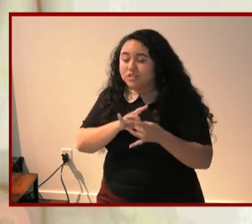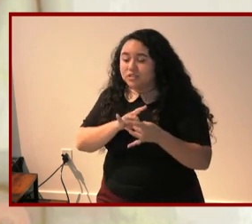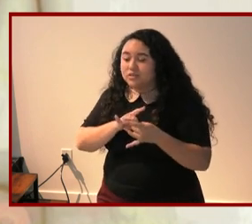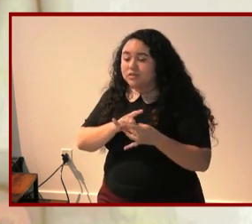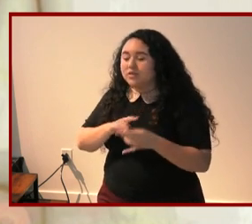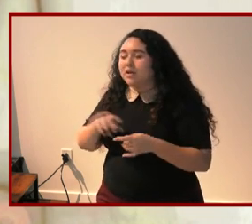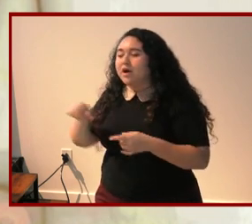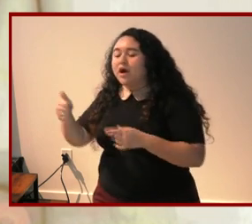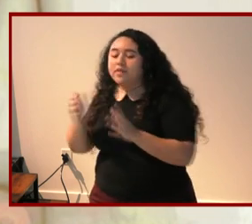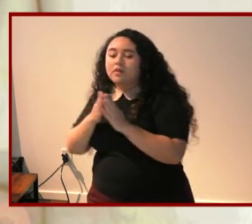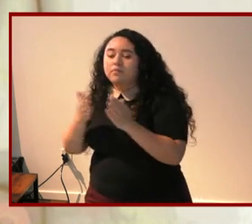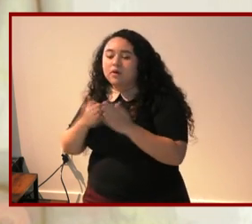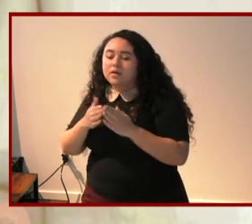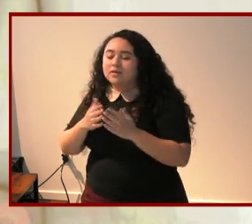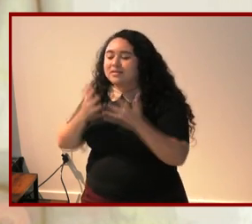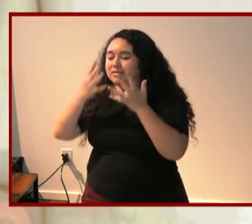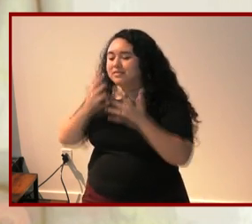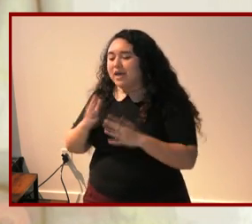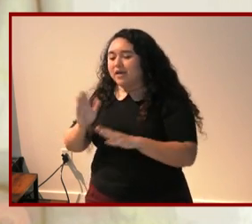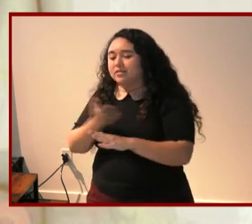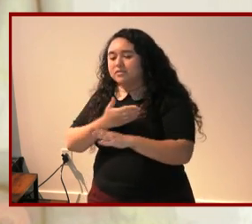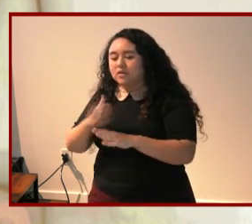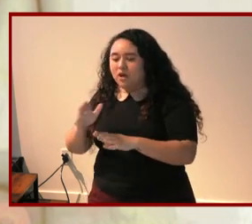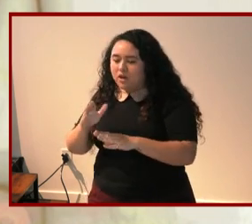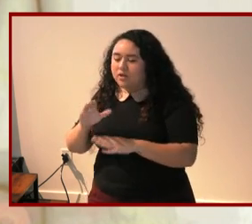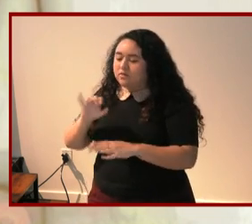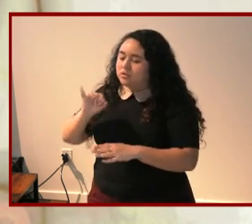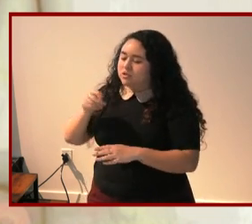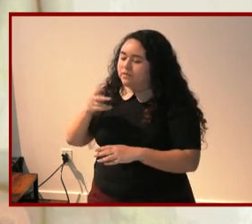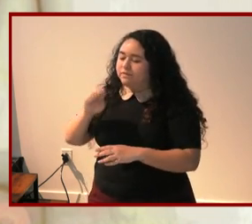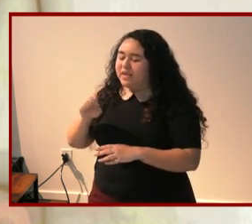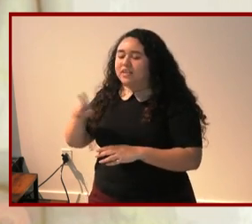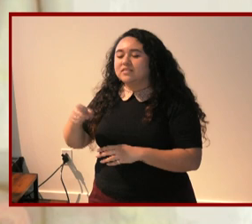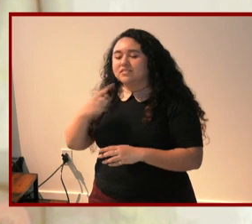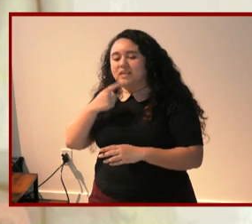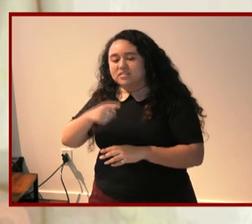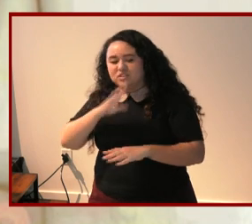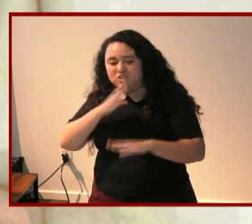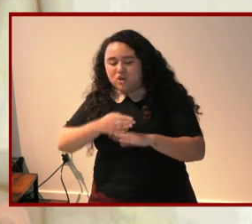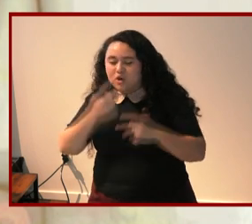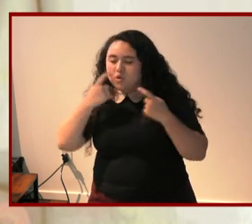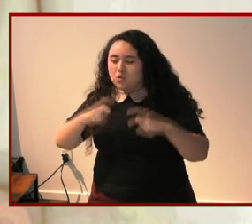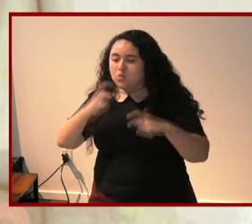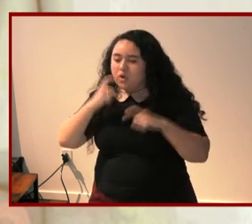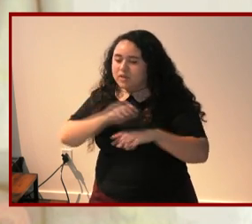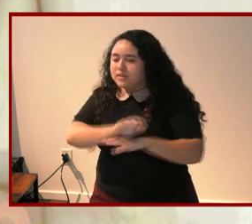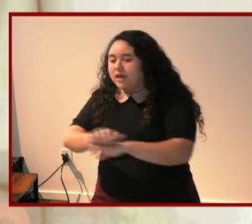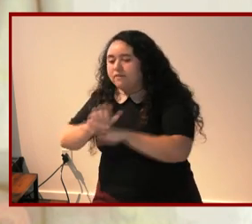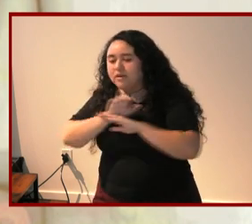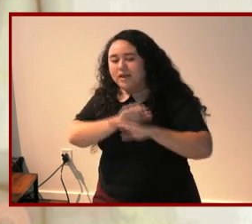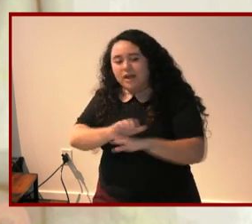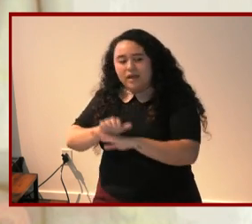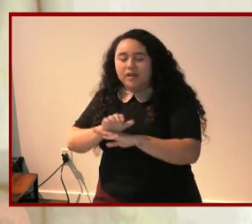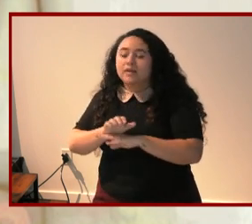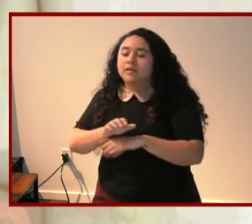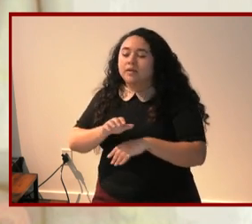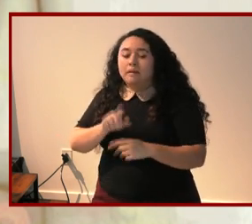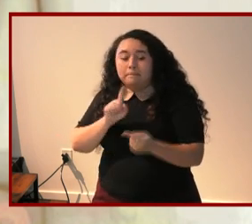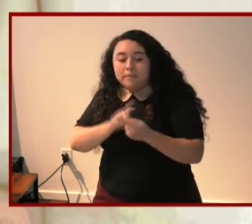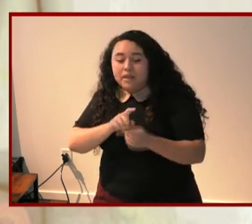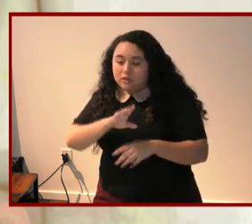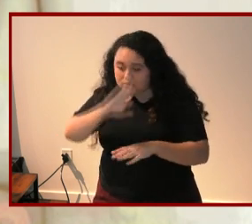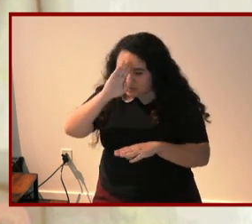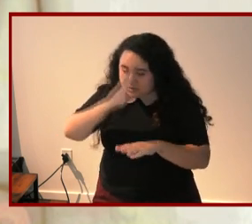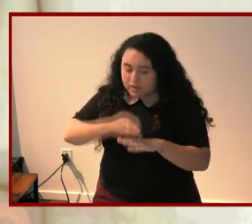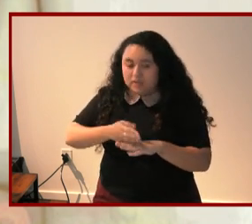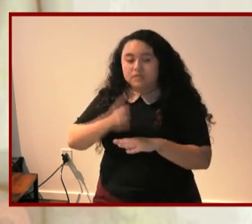writes that she cries nightly for opportunities she thinks she has lost including multiple iterations of meeting her son's future girlfriends or watching